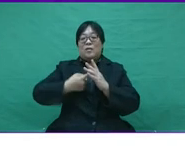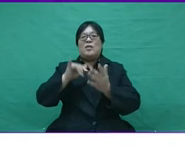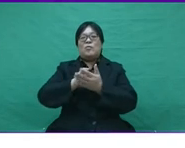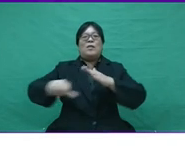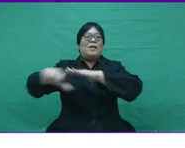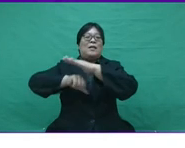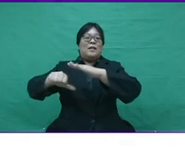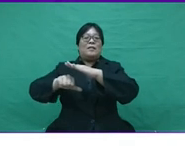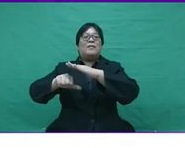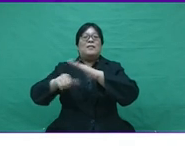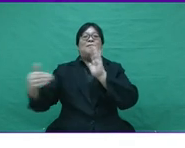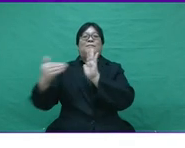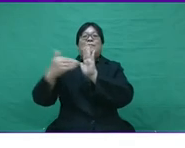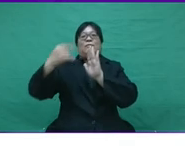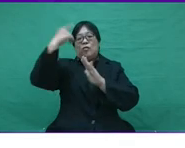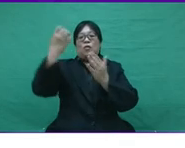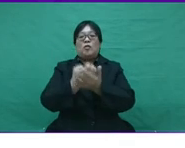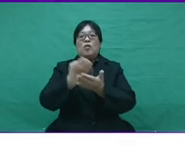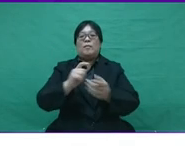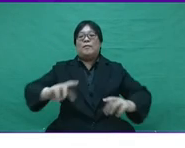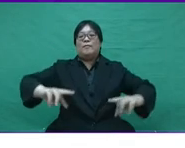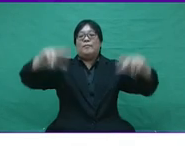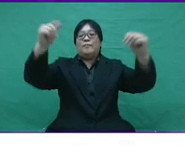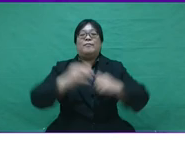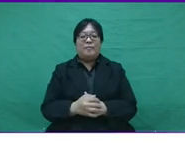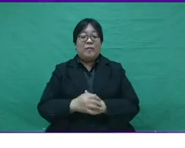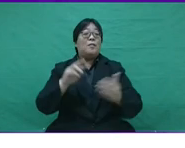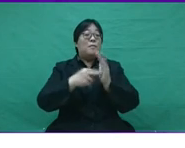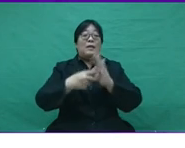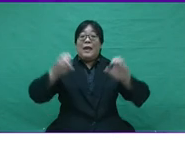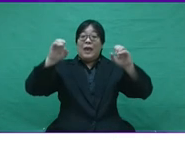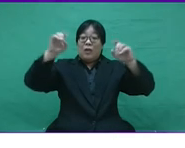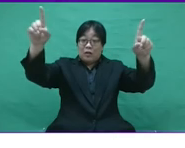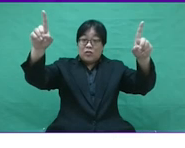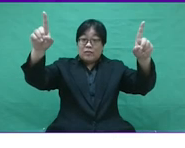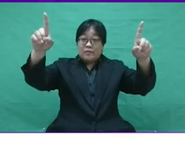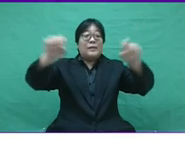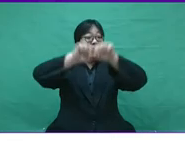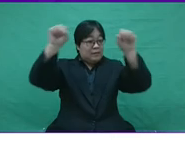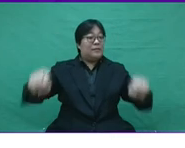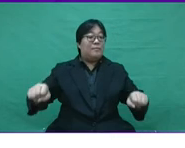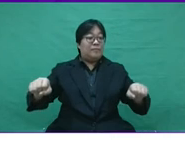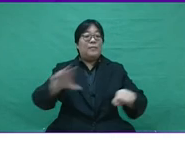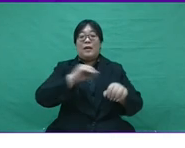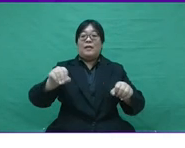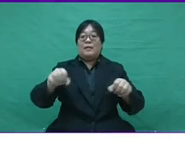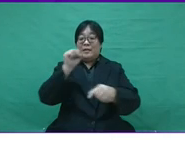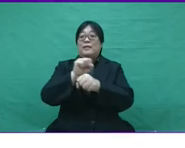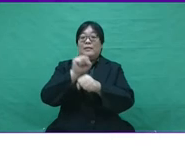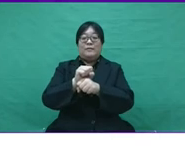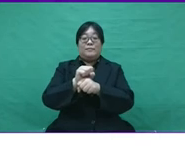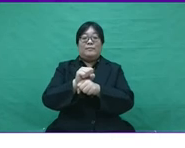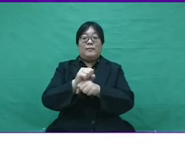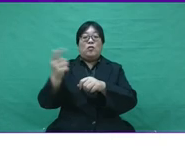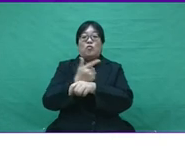offered since as primary obstacle to economy reform. Simply put, the education